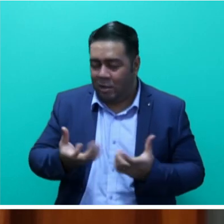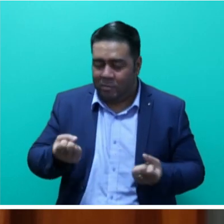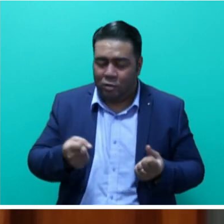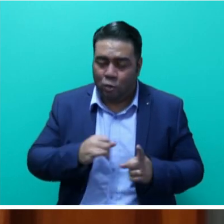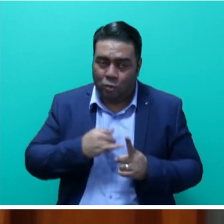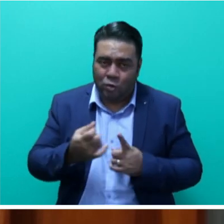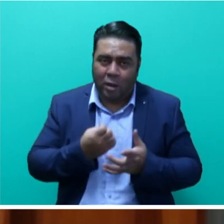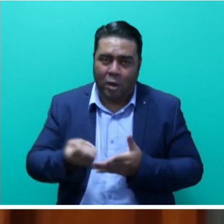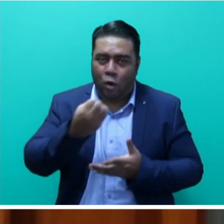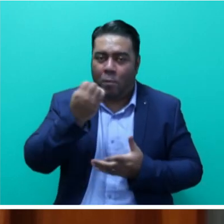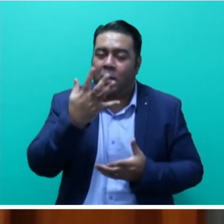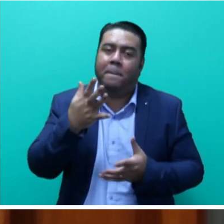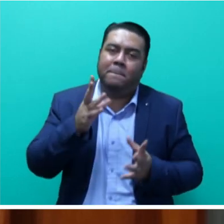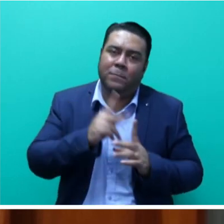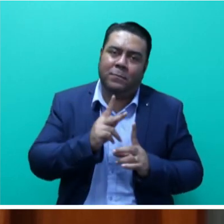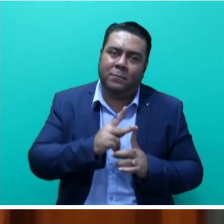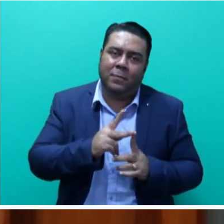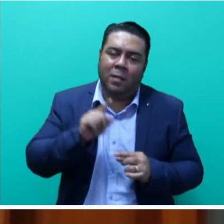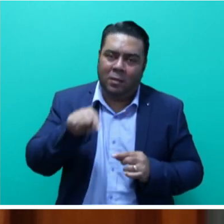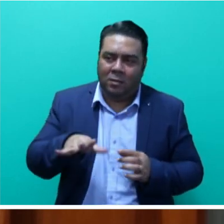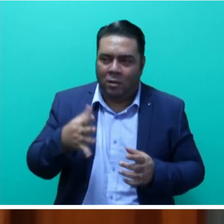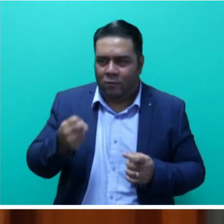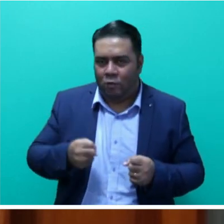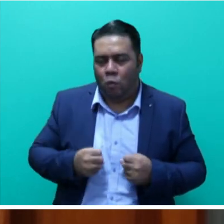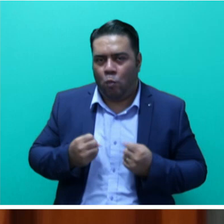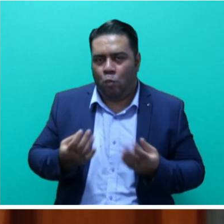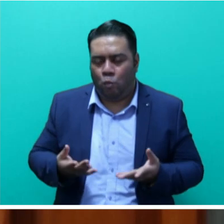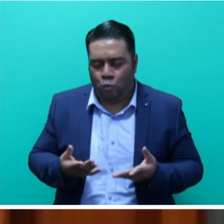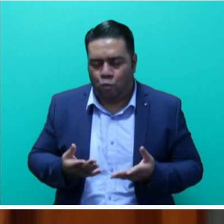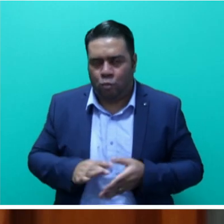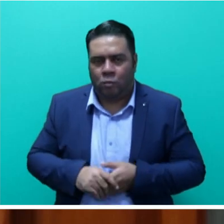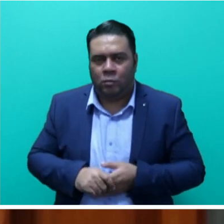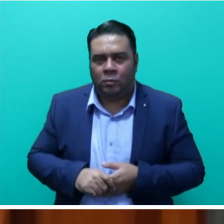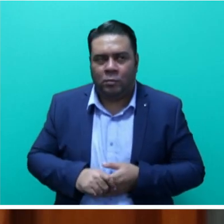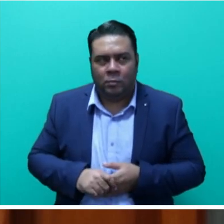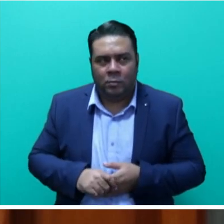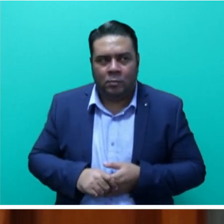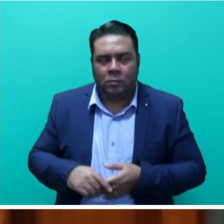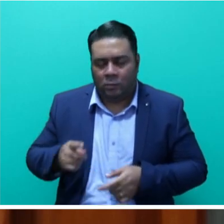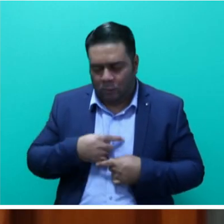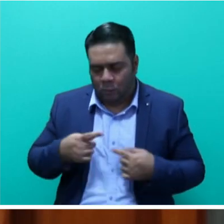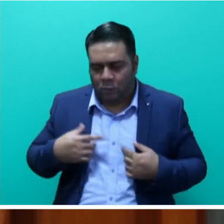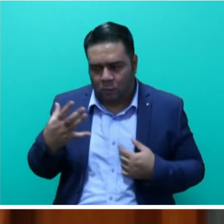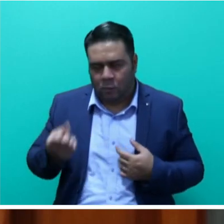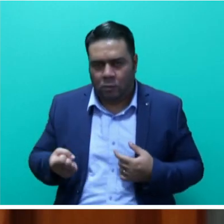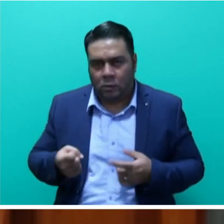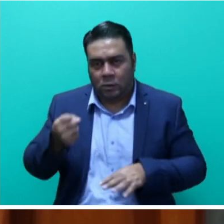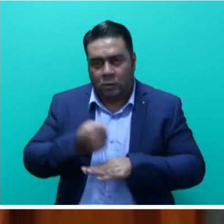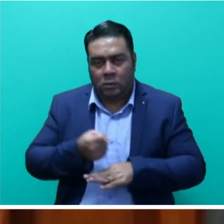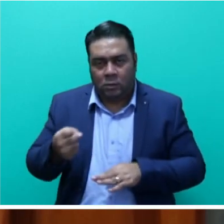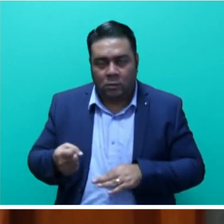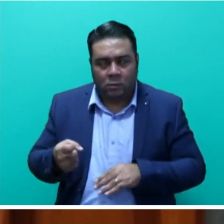potential. This is indeed a wonderful outcome, Mr. Speaker, sir, and we intend, as a government,